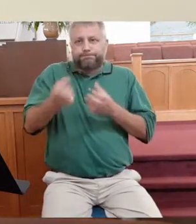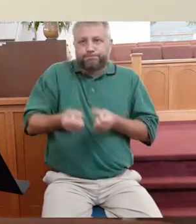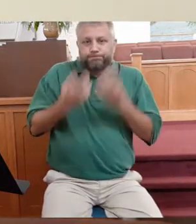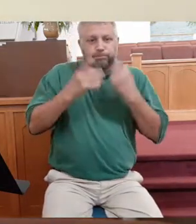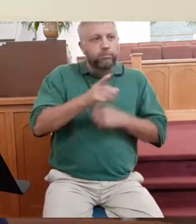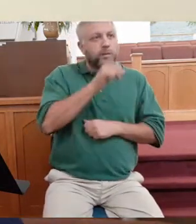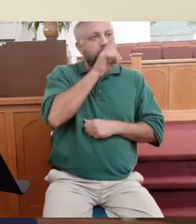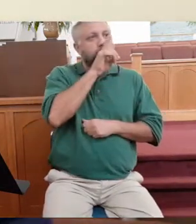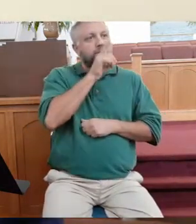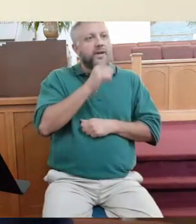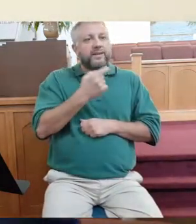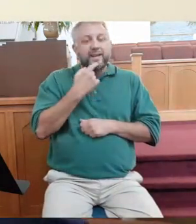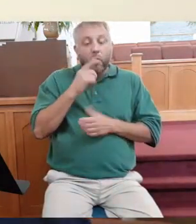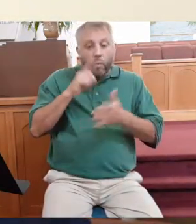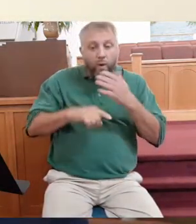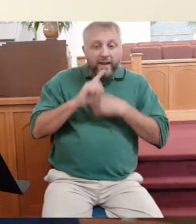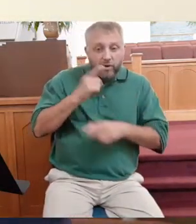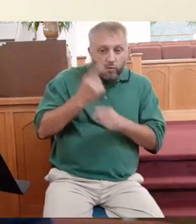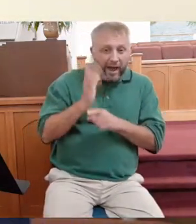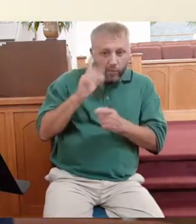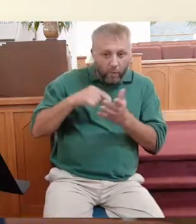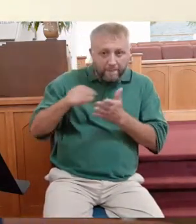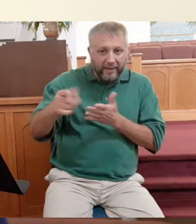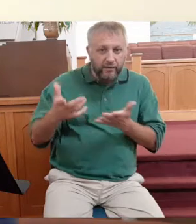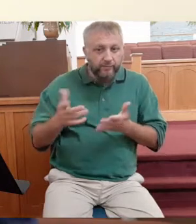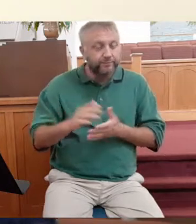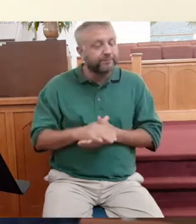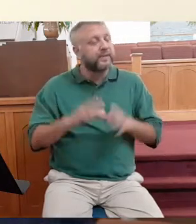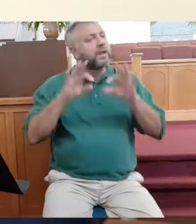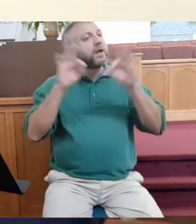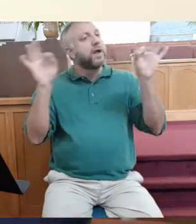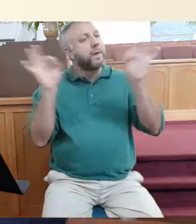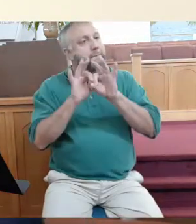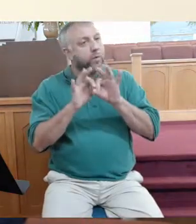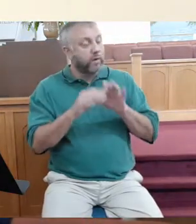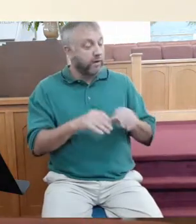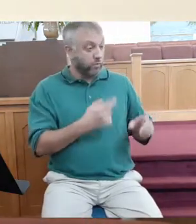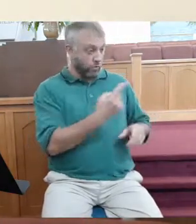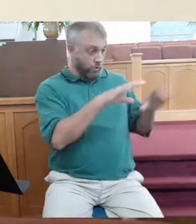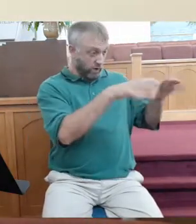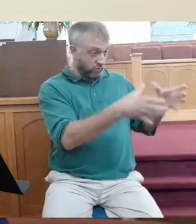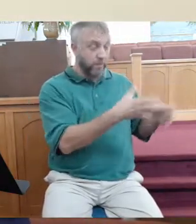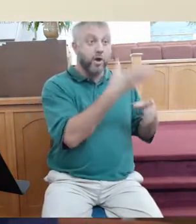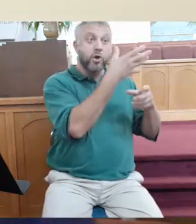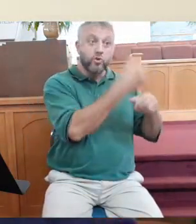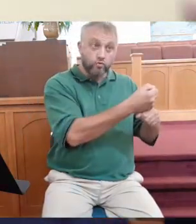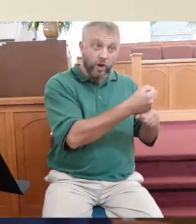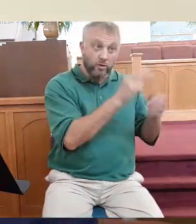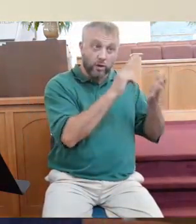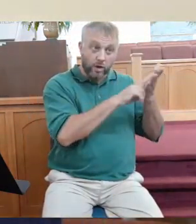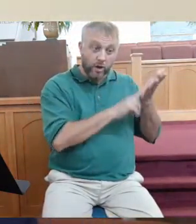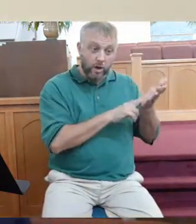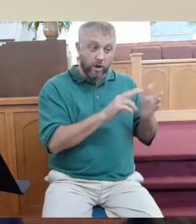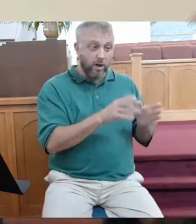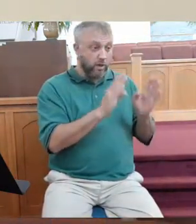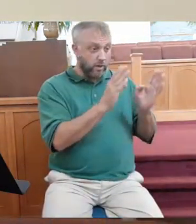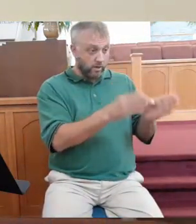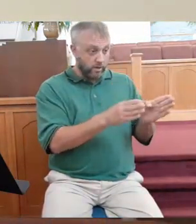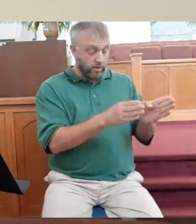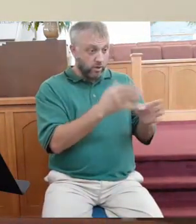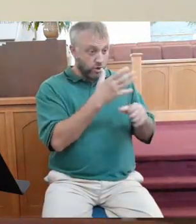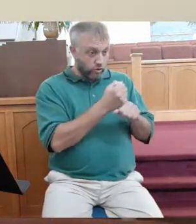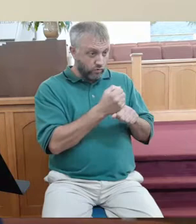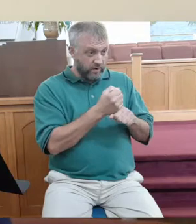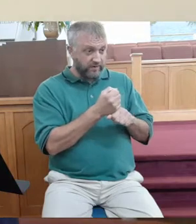Why does this matter? This is important because one group trusted a contract, and the other group trusted the